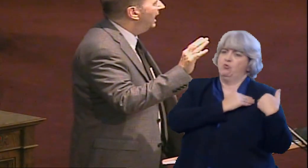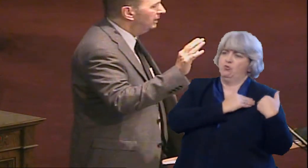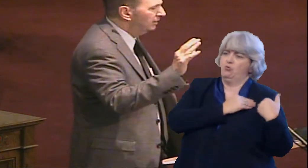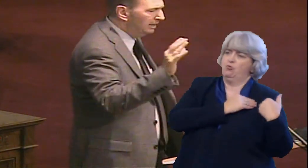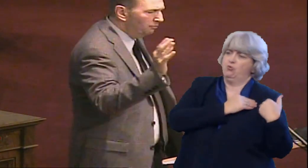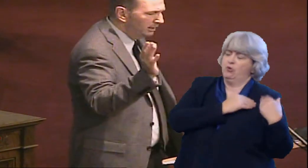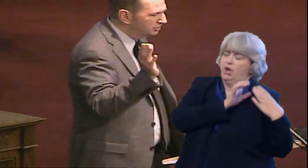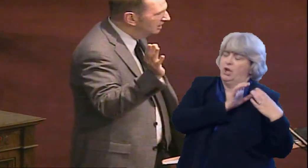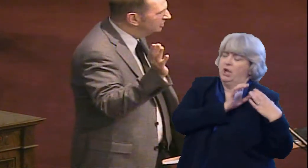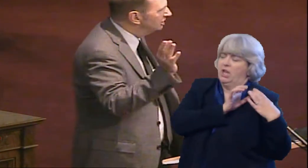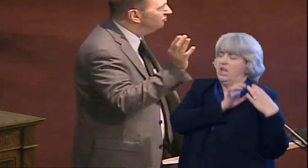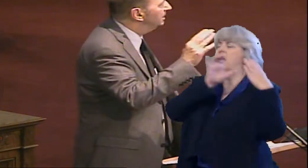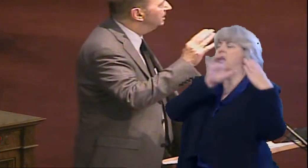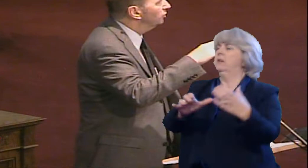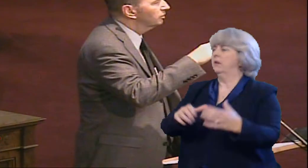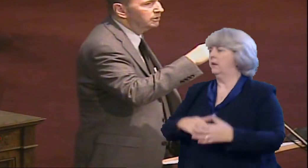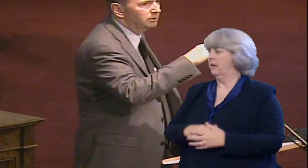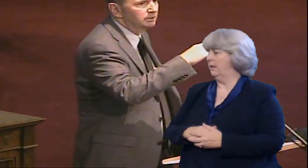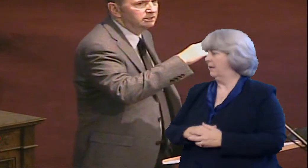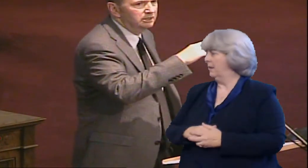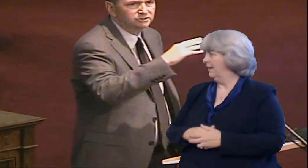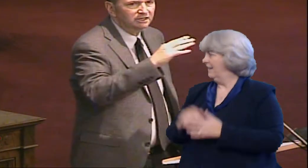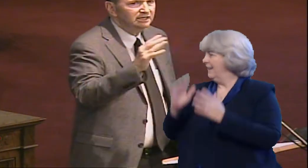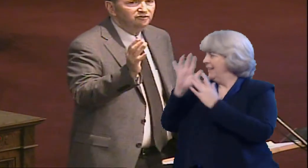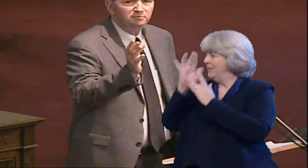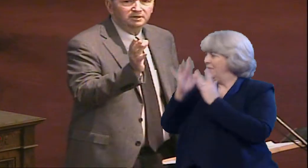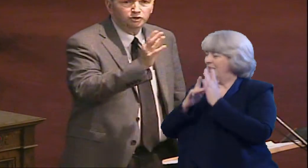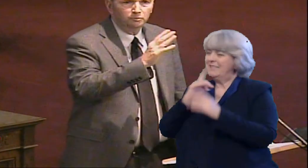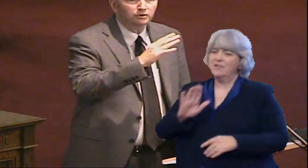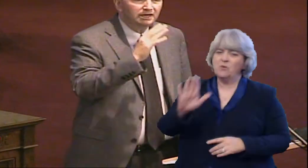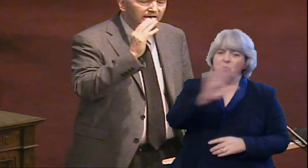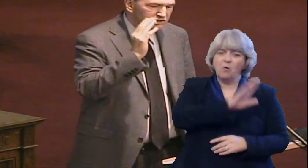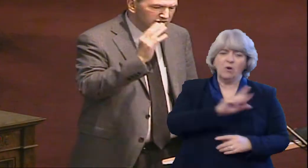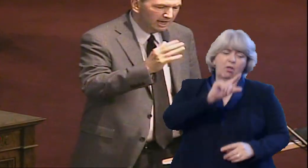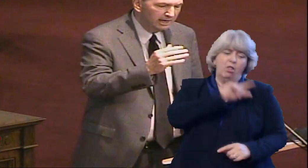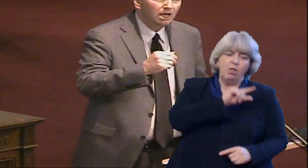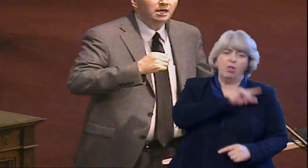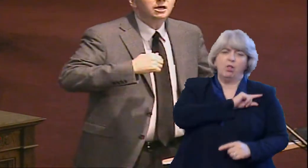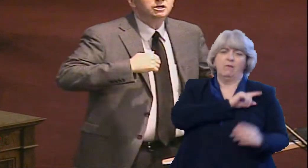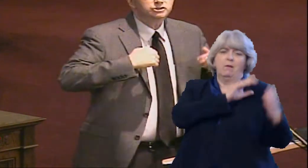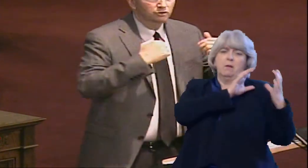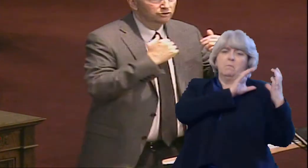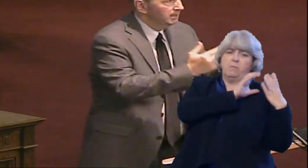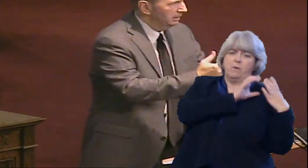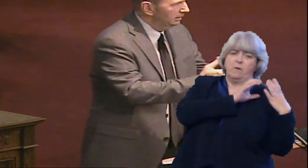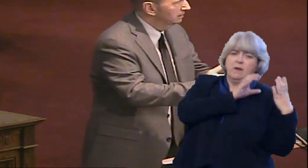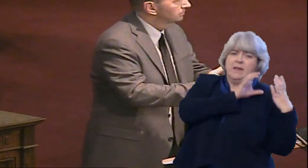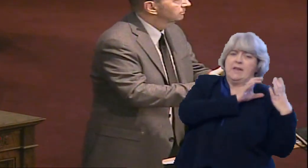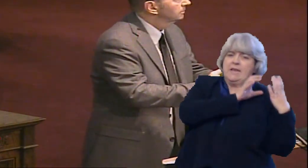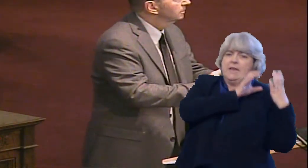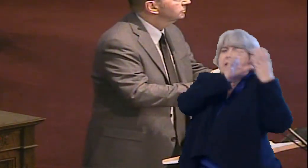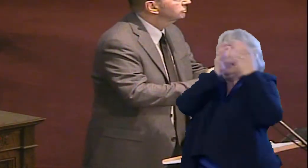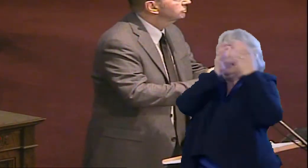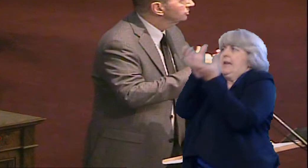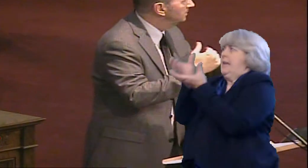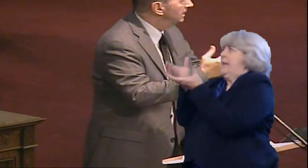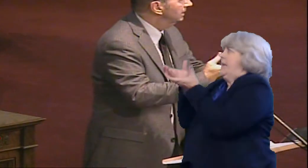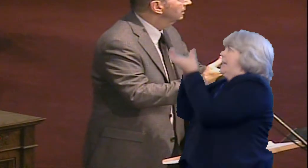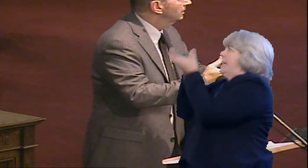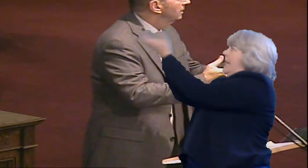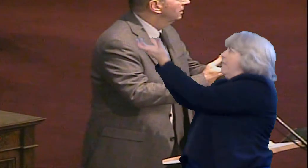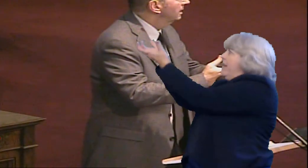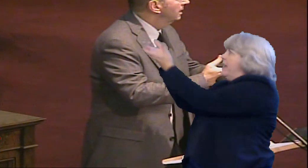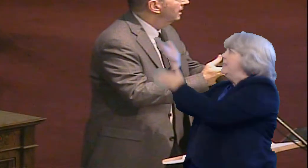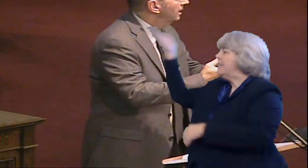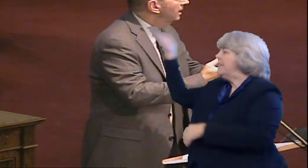And when he says give me your guilt and give me your burden, he's saying, turn to me. Turn to me.